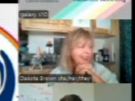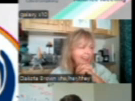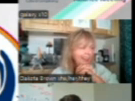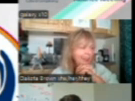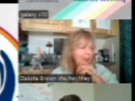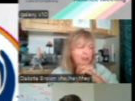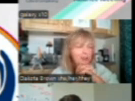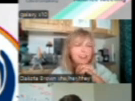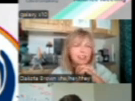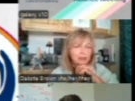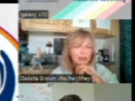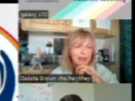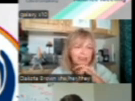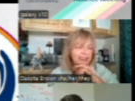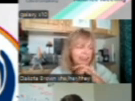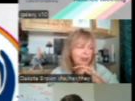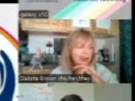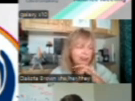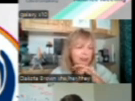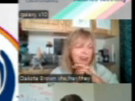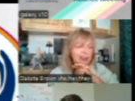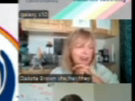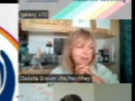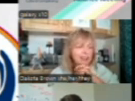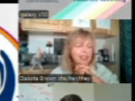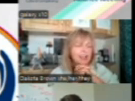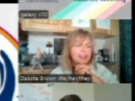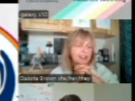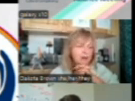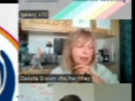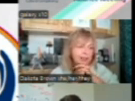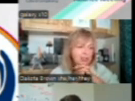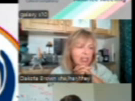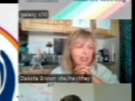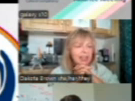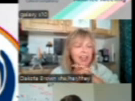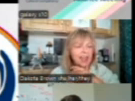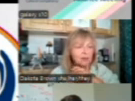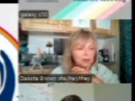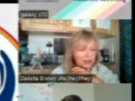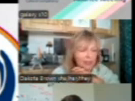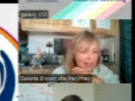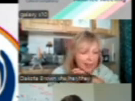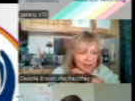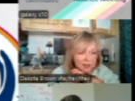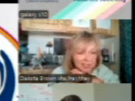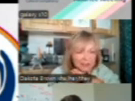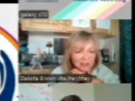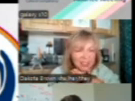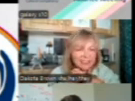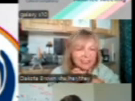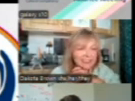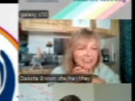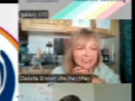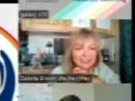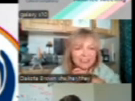second. If you need to get your phone out to get the QR code, you can get that way on the chat. And while we're doing that, I'm going to